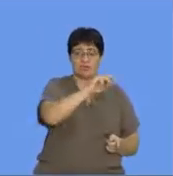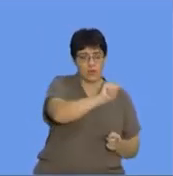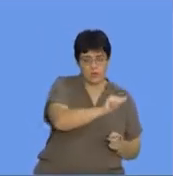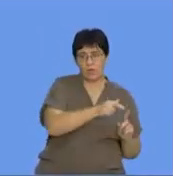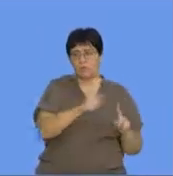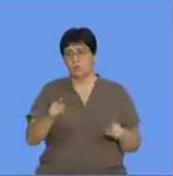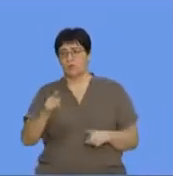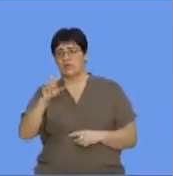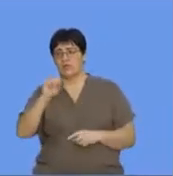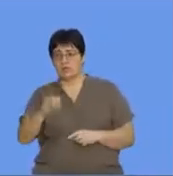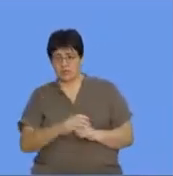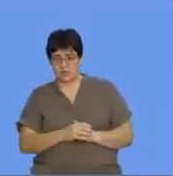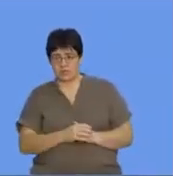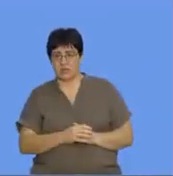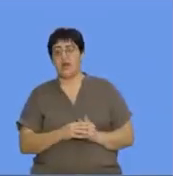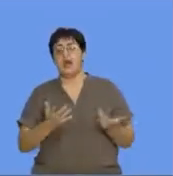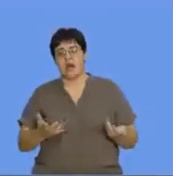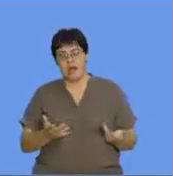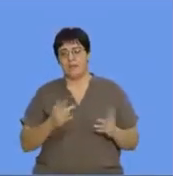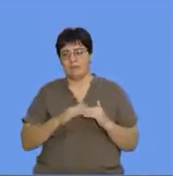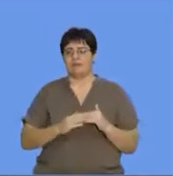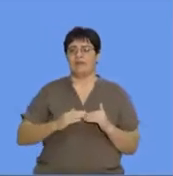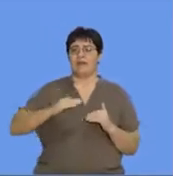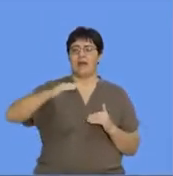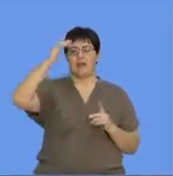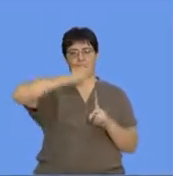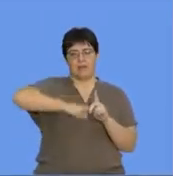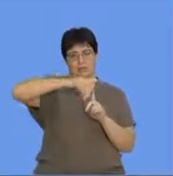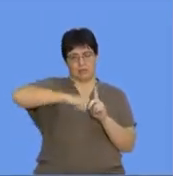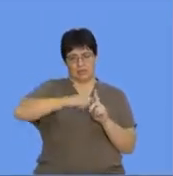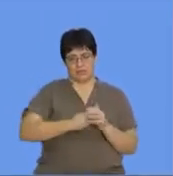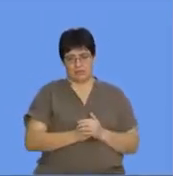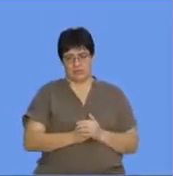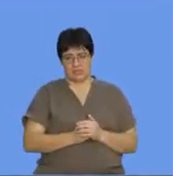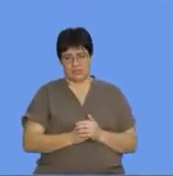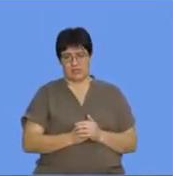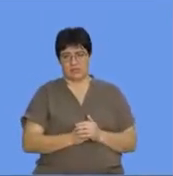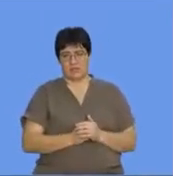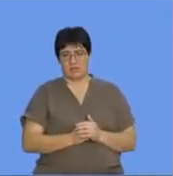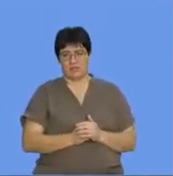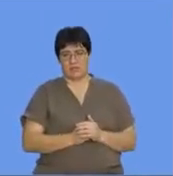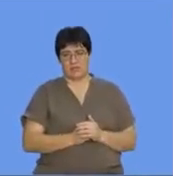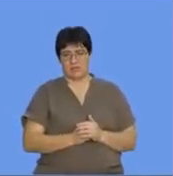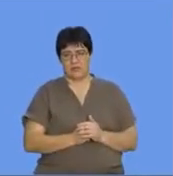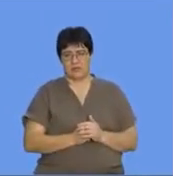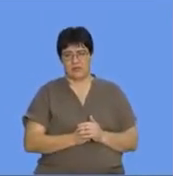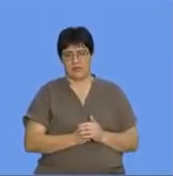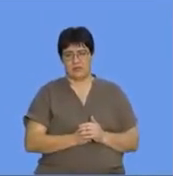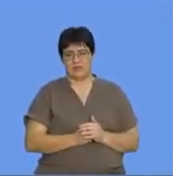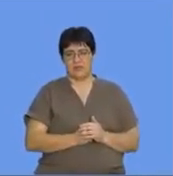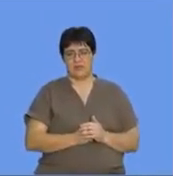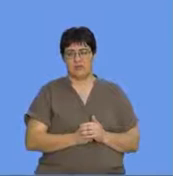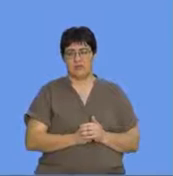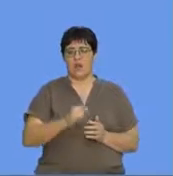melting points is getting higher and higher. And then if you go next to, you know, phosphorus to